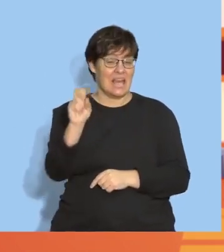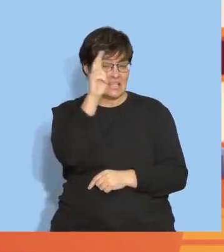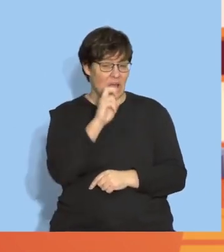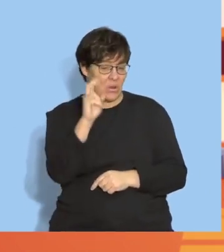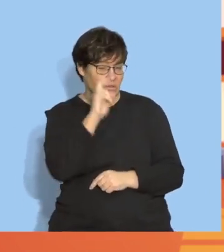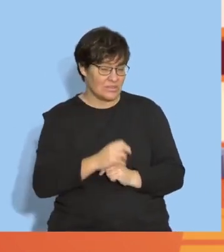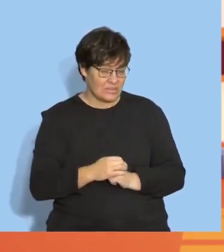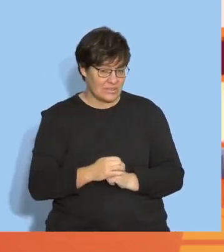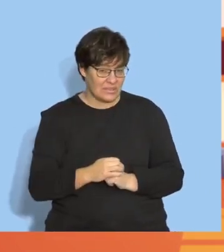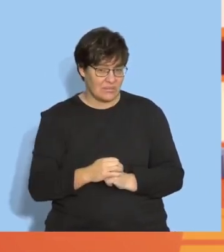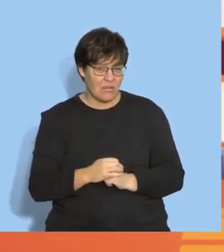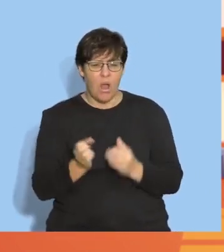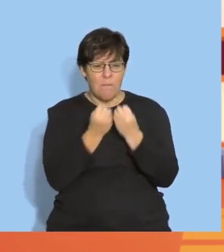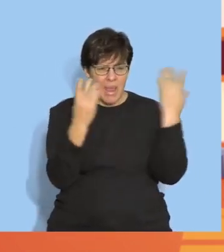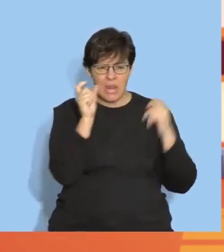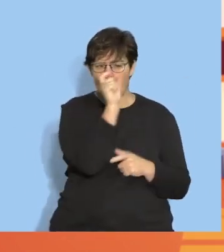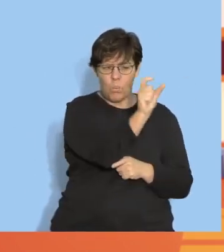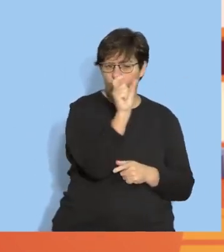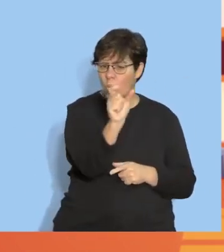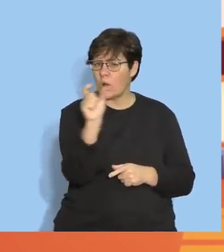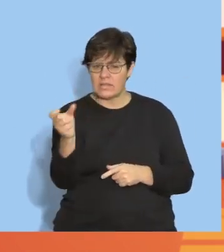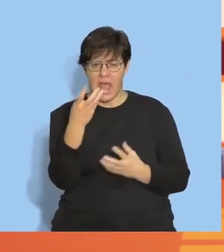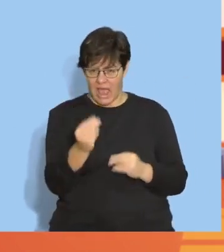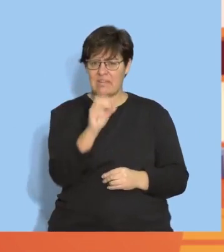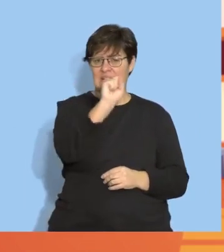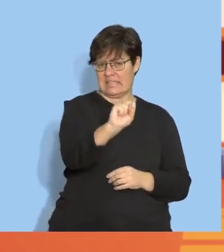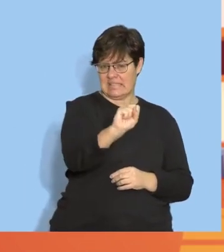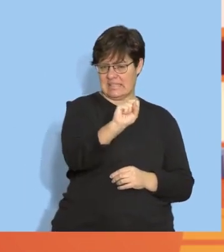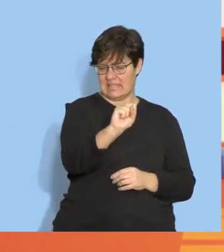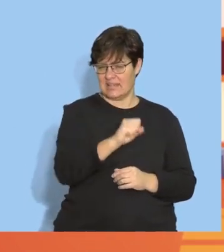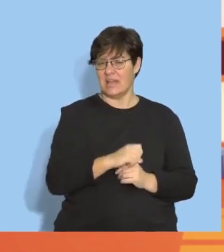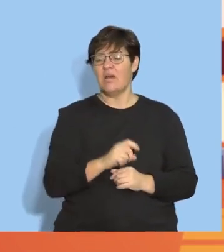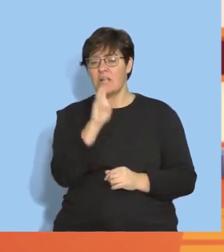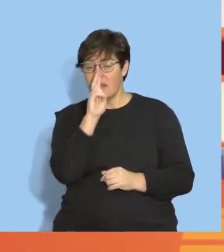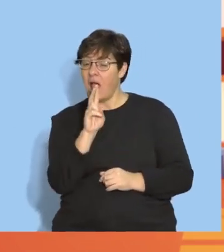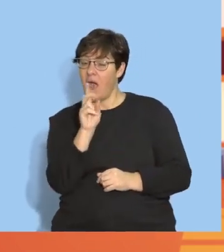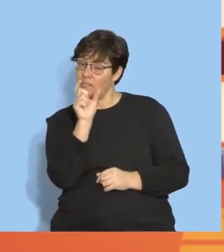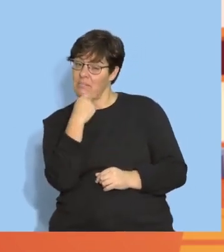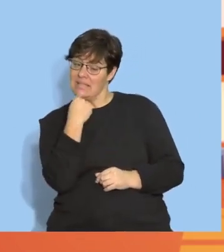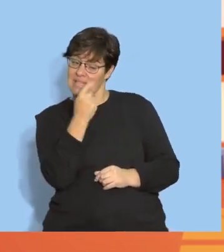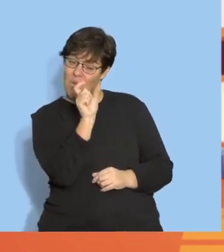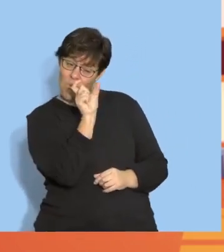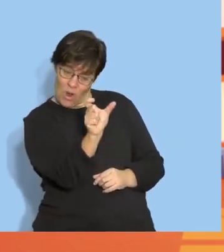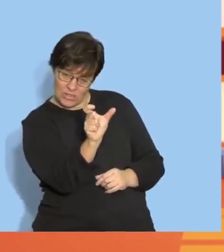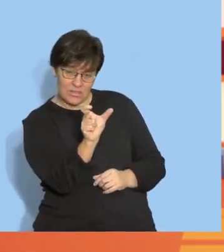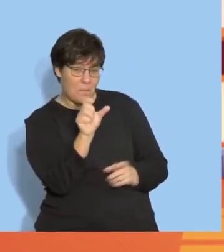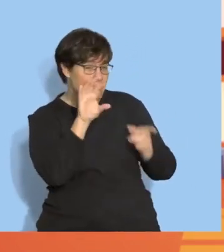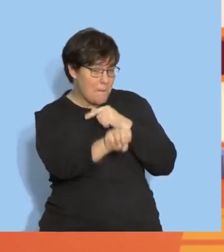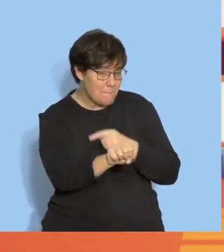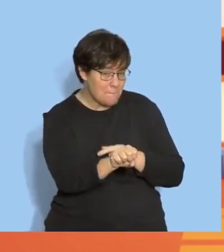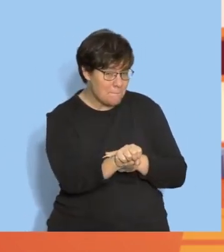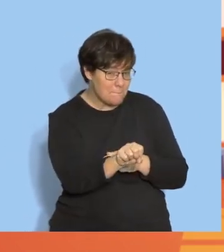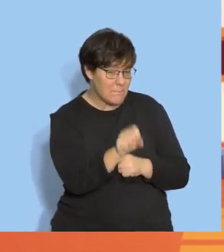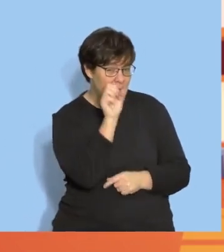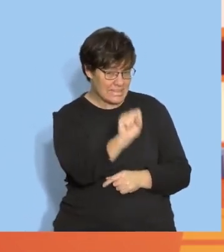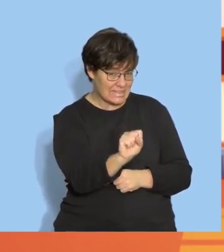We hear the sss sound in many words. I want you to try to hear them in the words I'm going to say. Are you